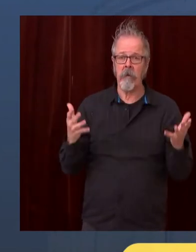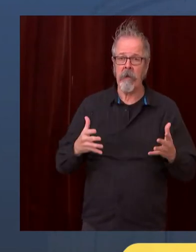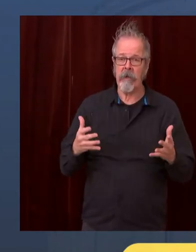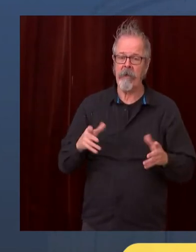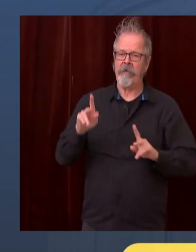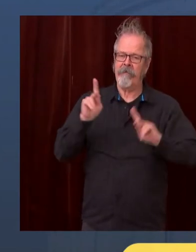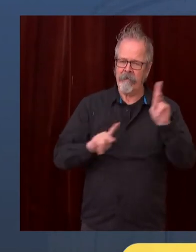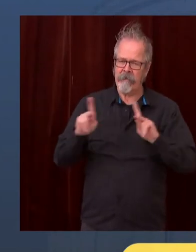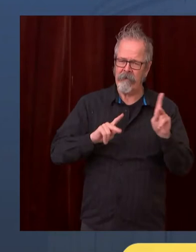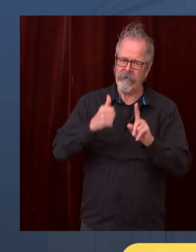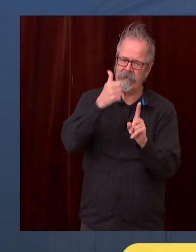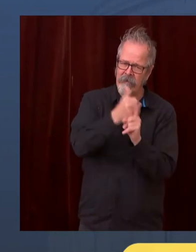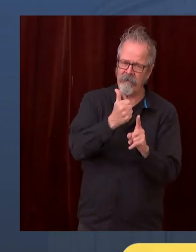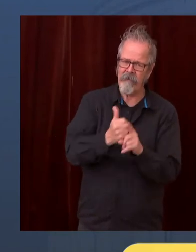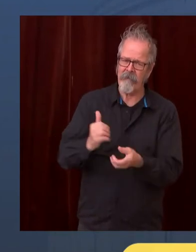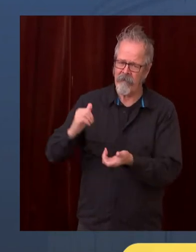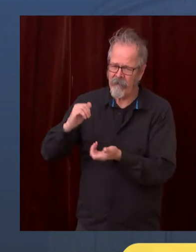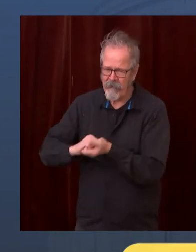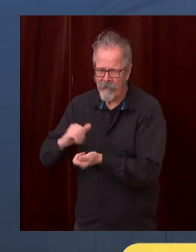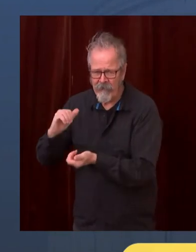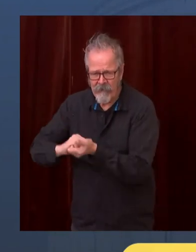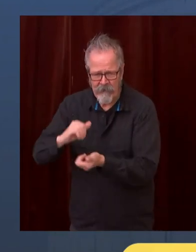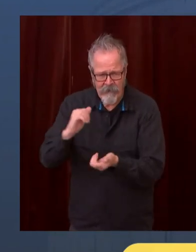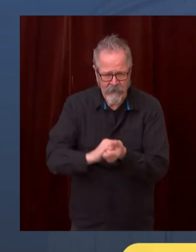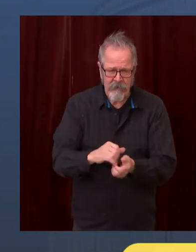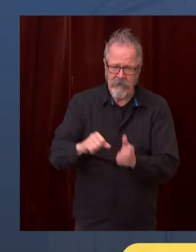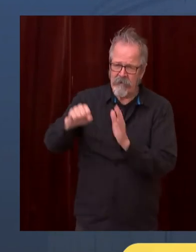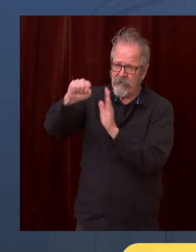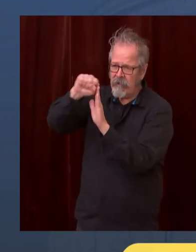You know, whenever you have any